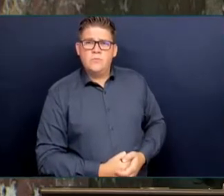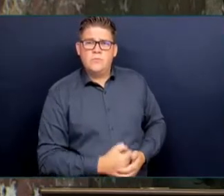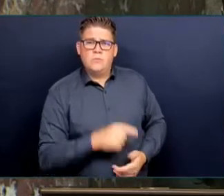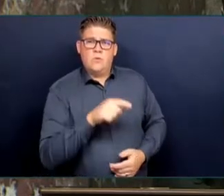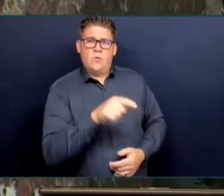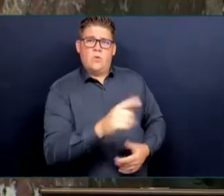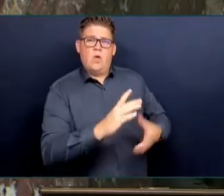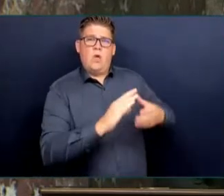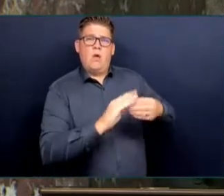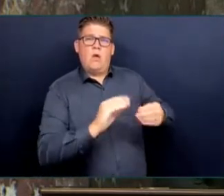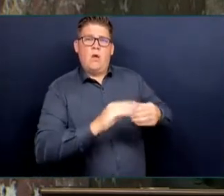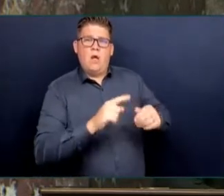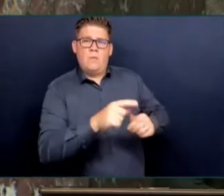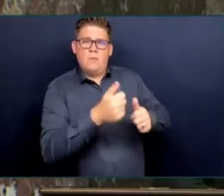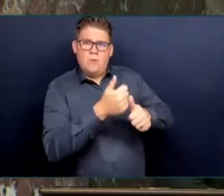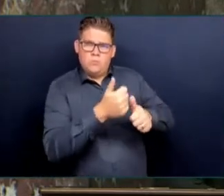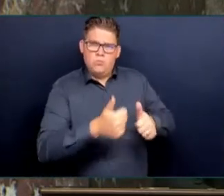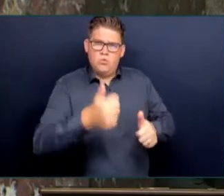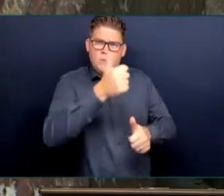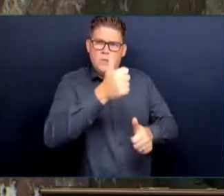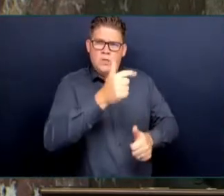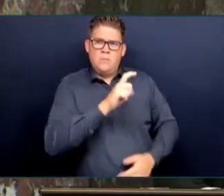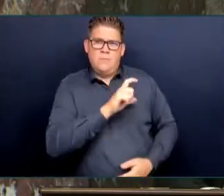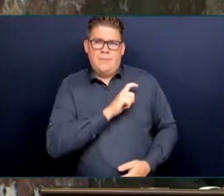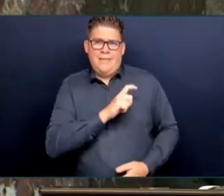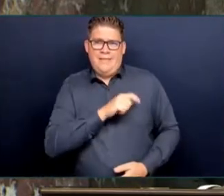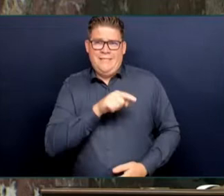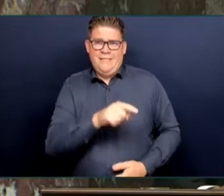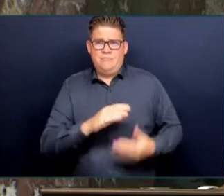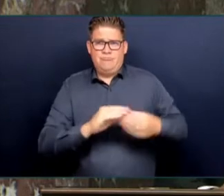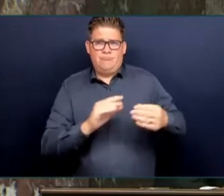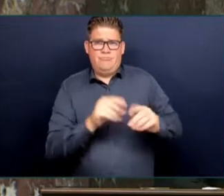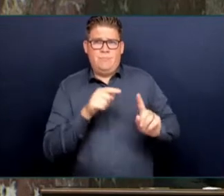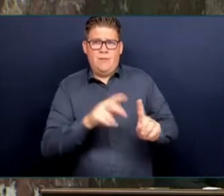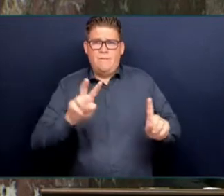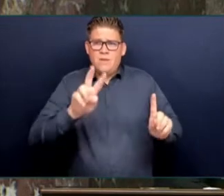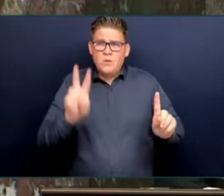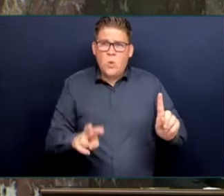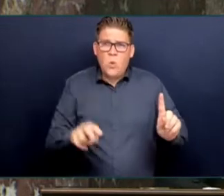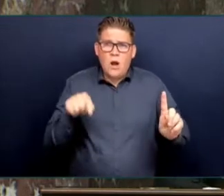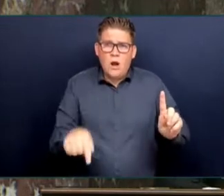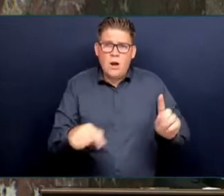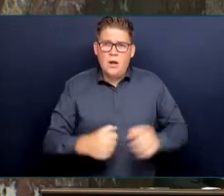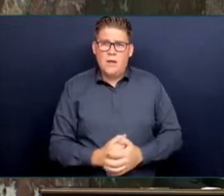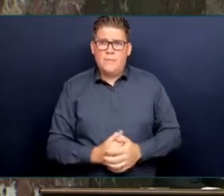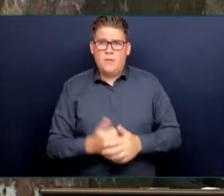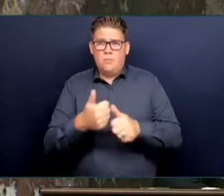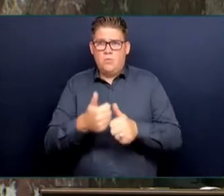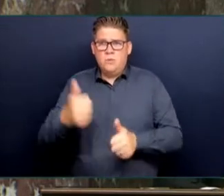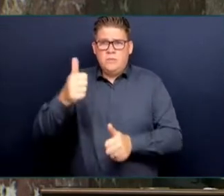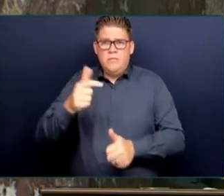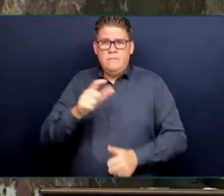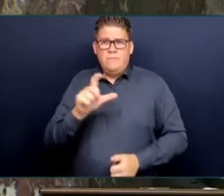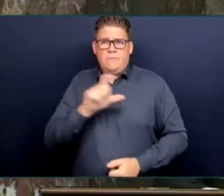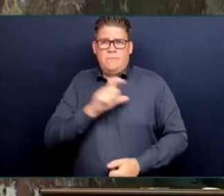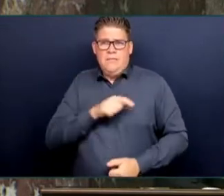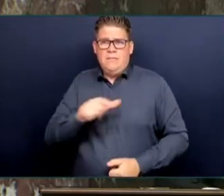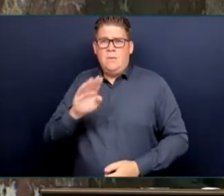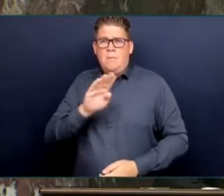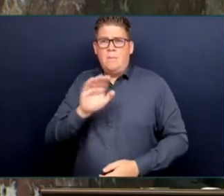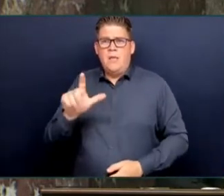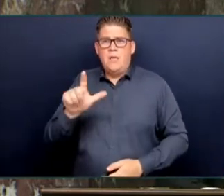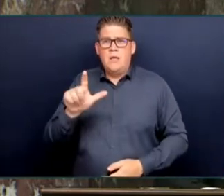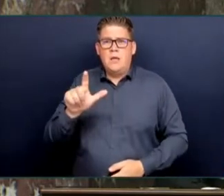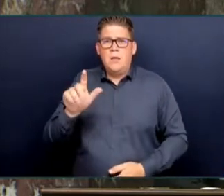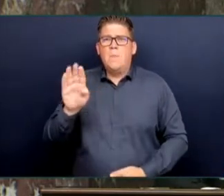another, Victoria Police Chief Del Manick, who said, in response to the reinstatement of the prolific offender management program